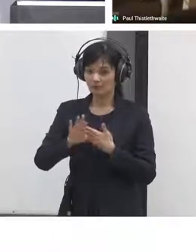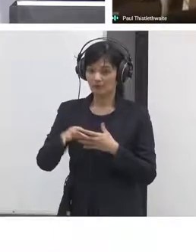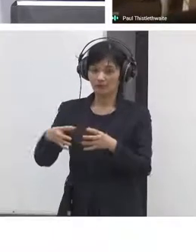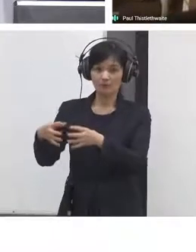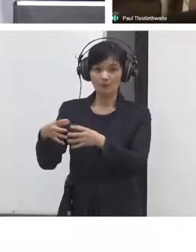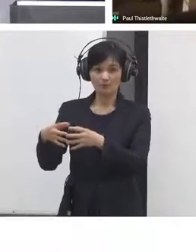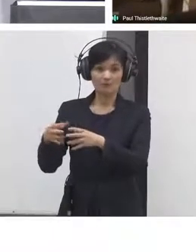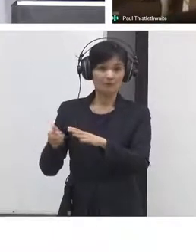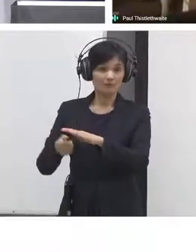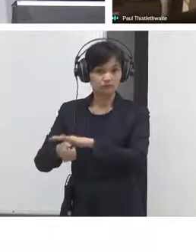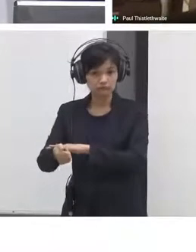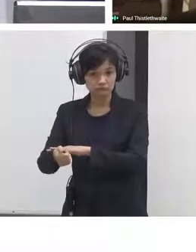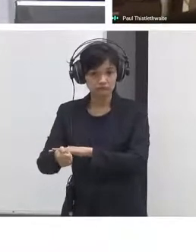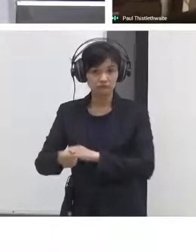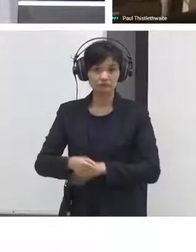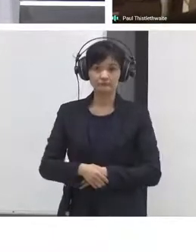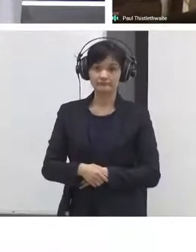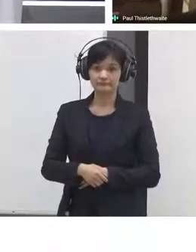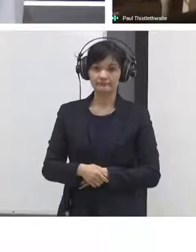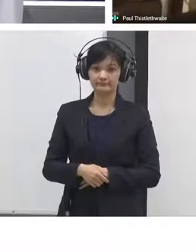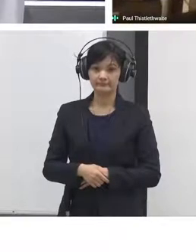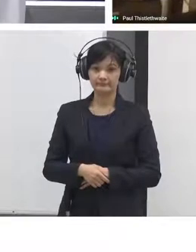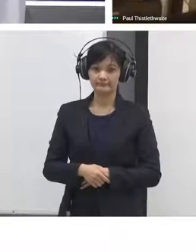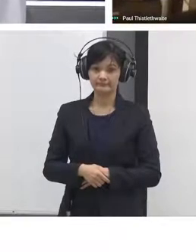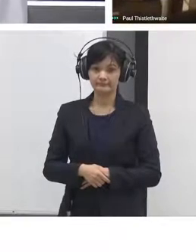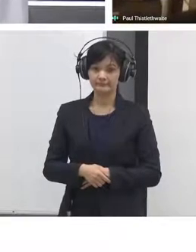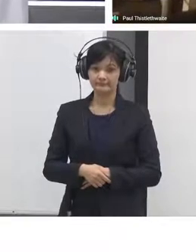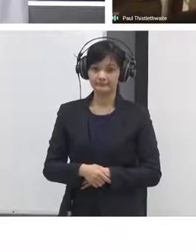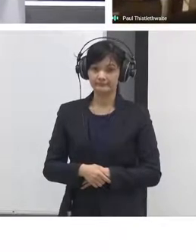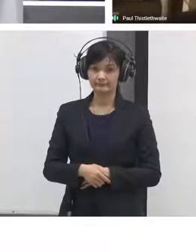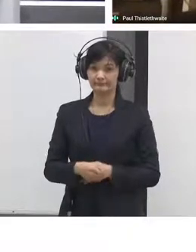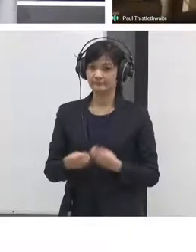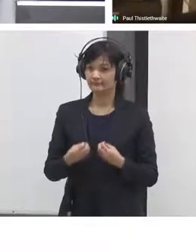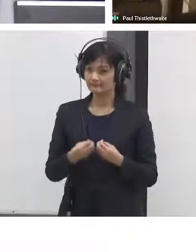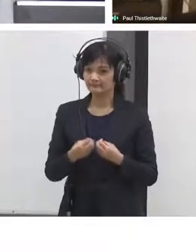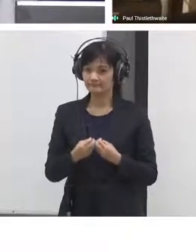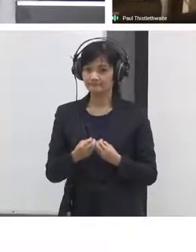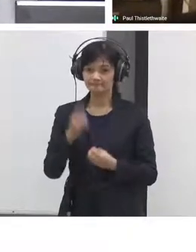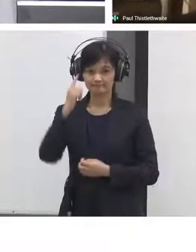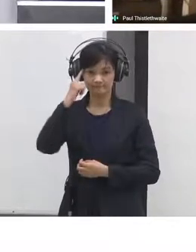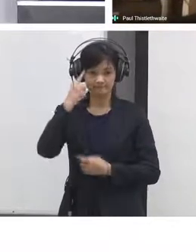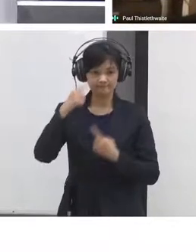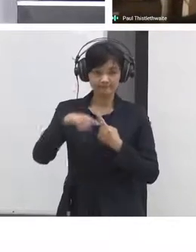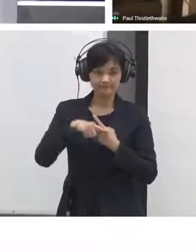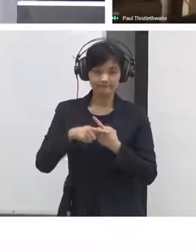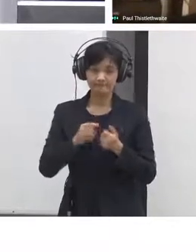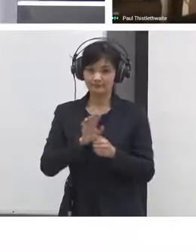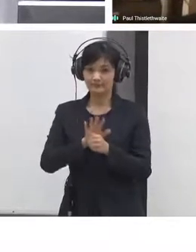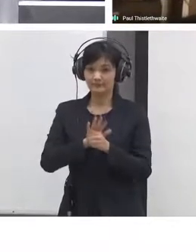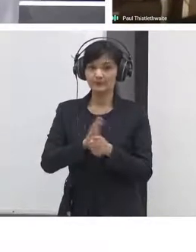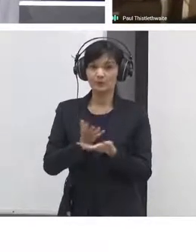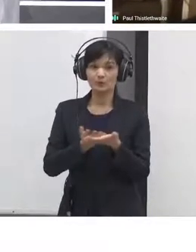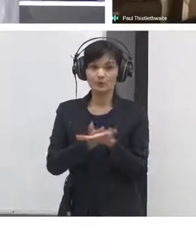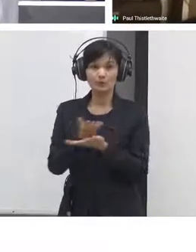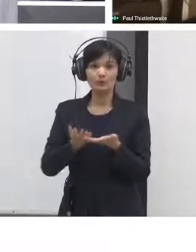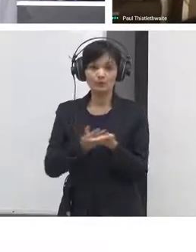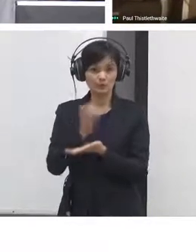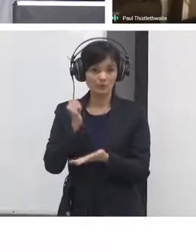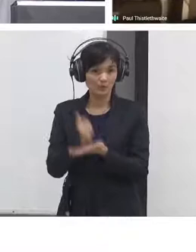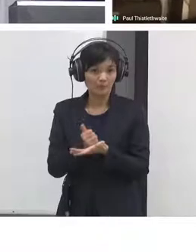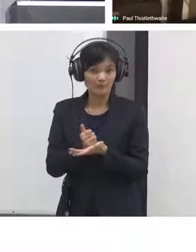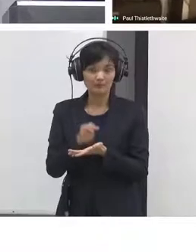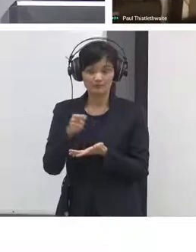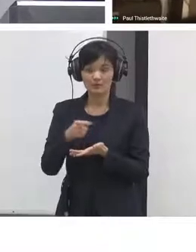trying to find ways of making that work and it takes time but those principles are kind of